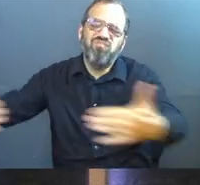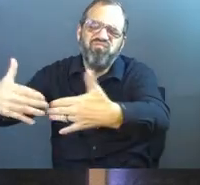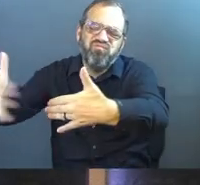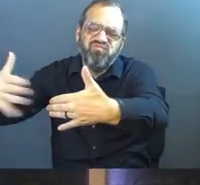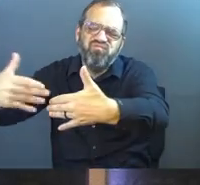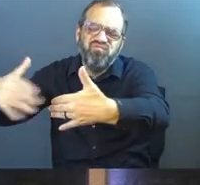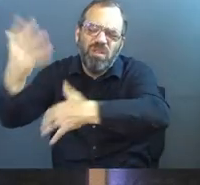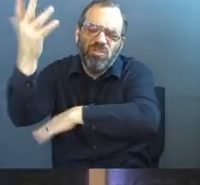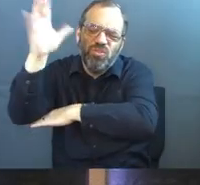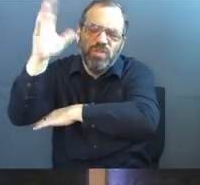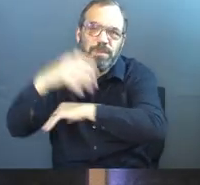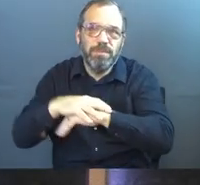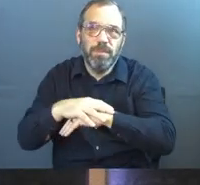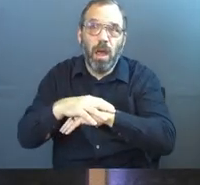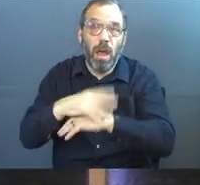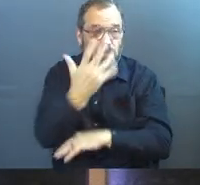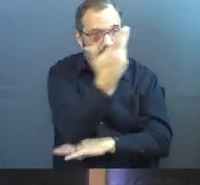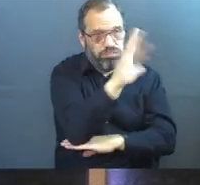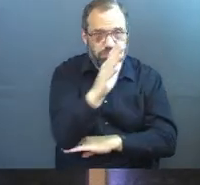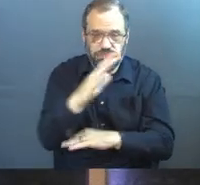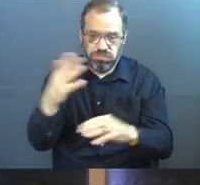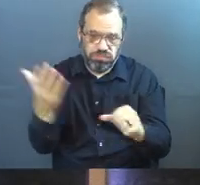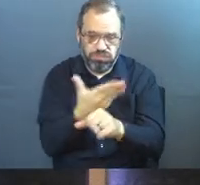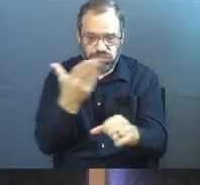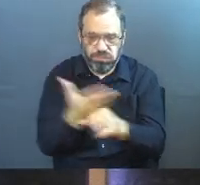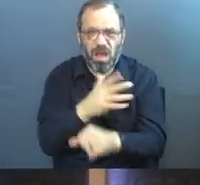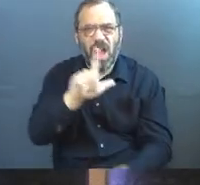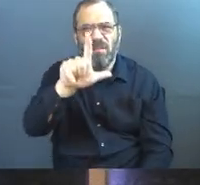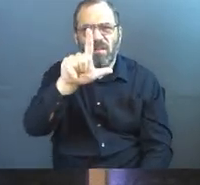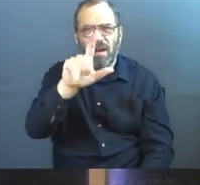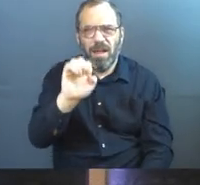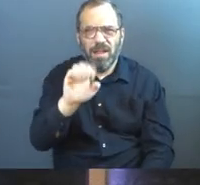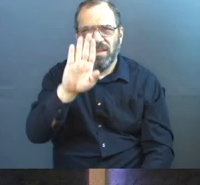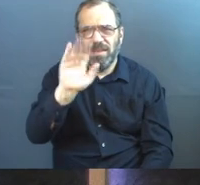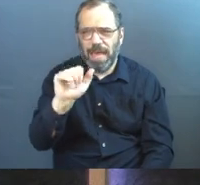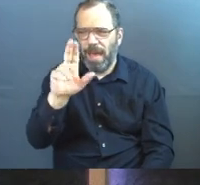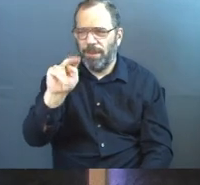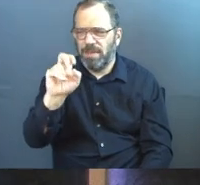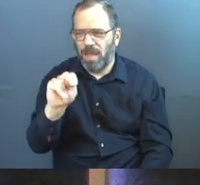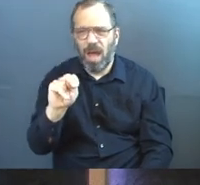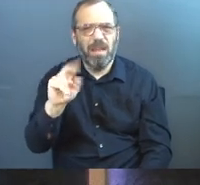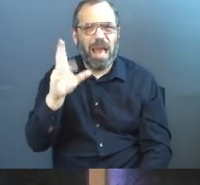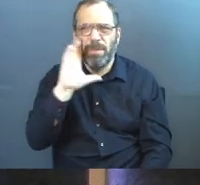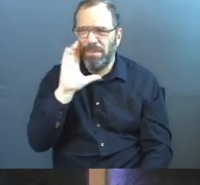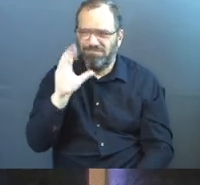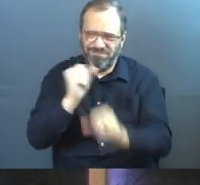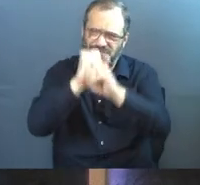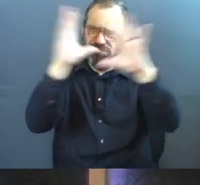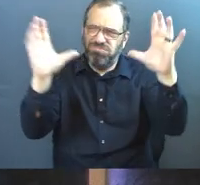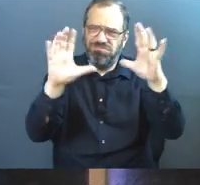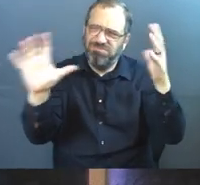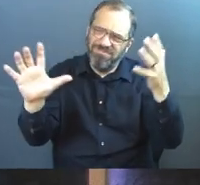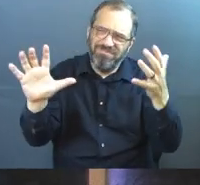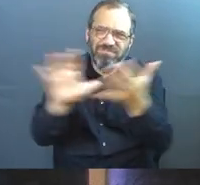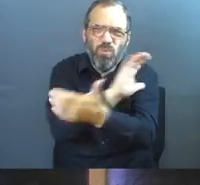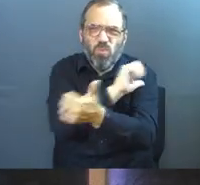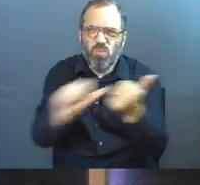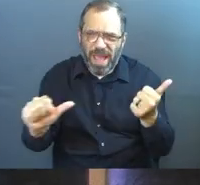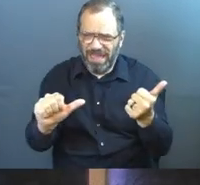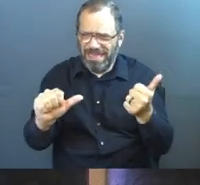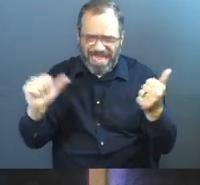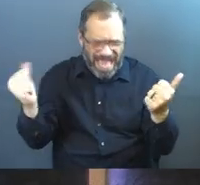He says, you cut down all the forests of Lebanon. There's this picture he paints of just total waste. Just going and